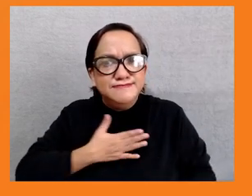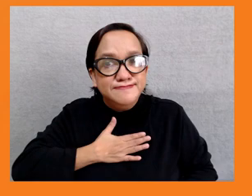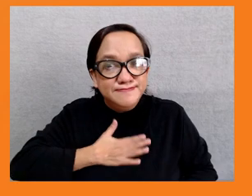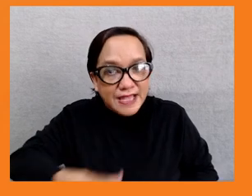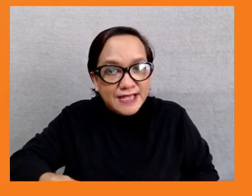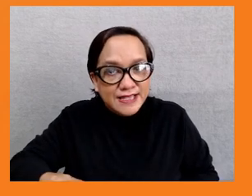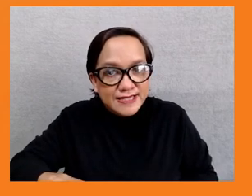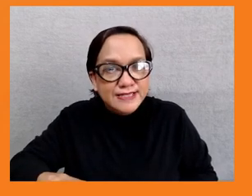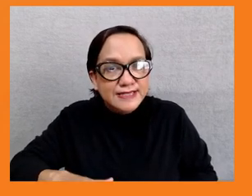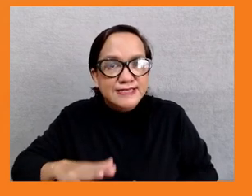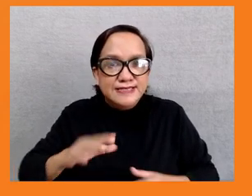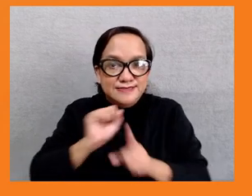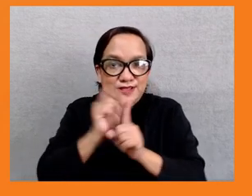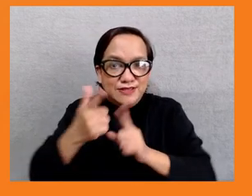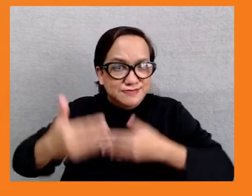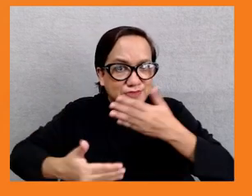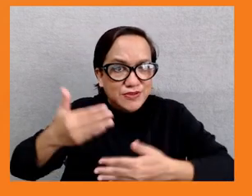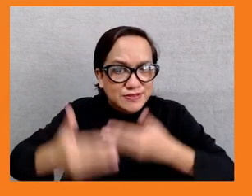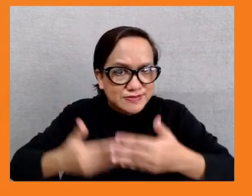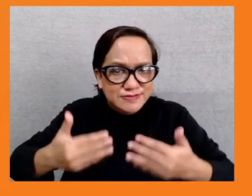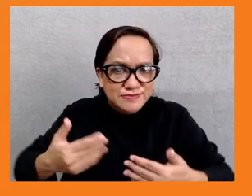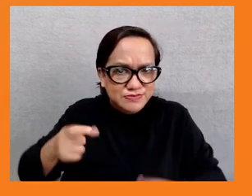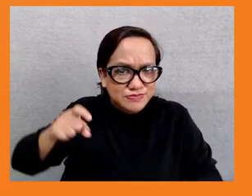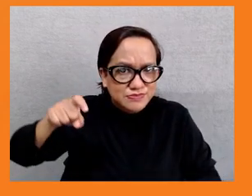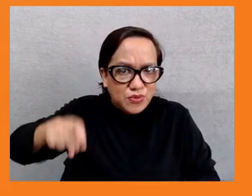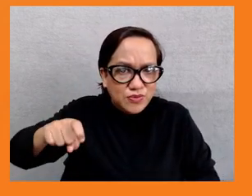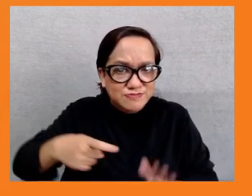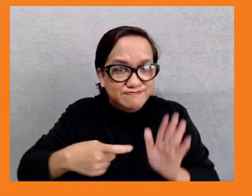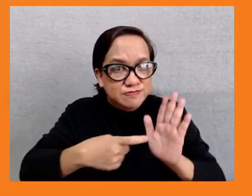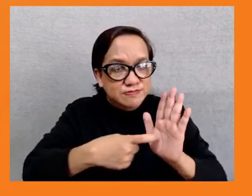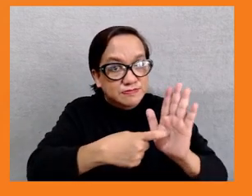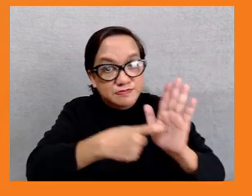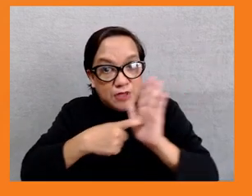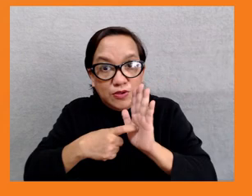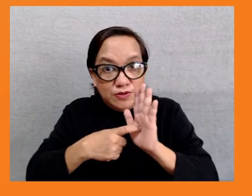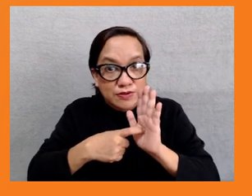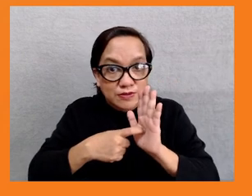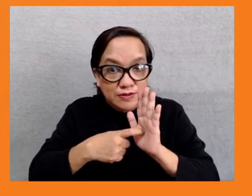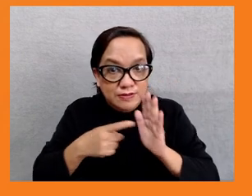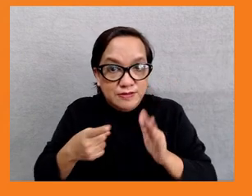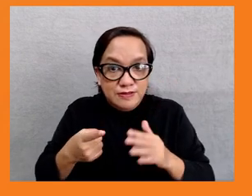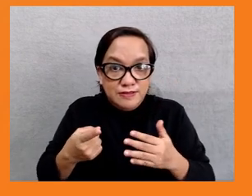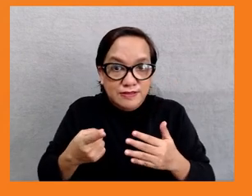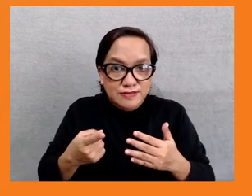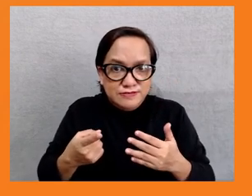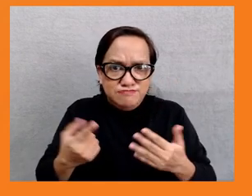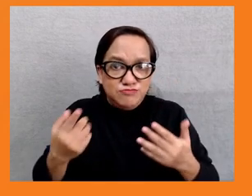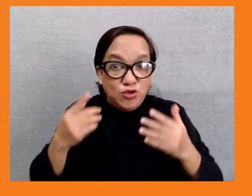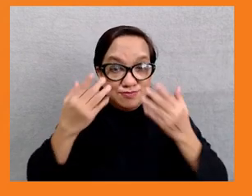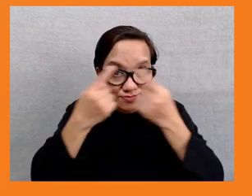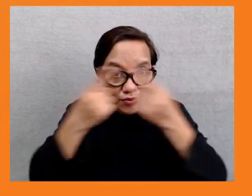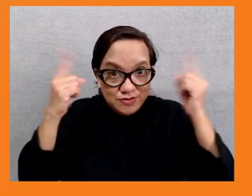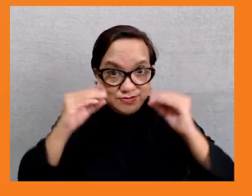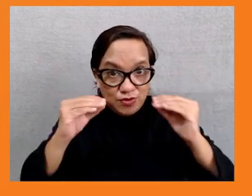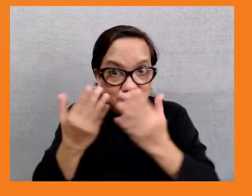difficult task. It requires the types of investments in health, education, employment institutions that were described in Matthew's